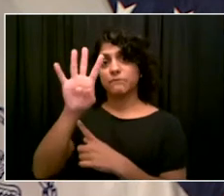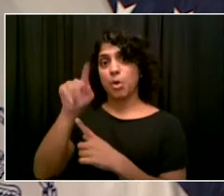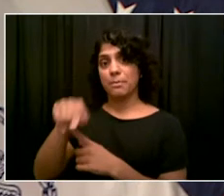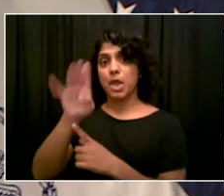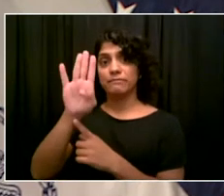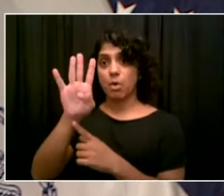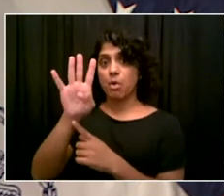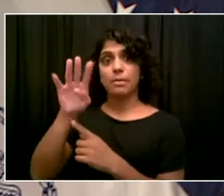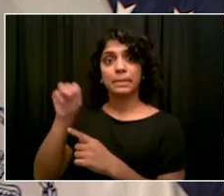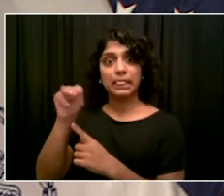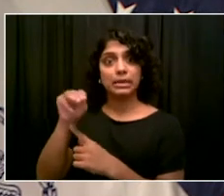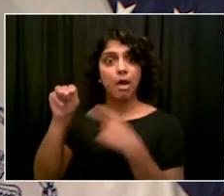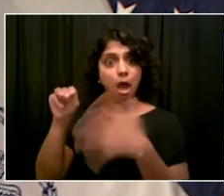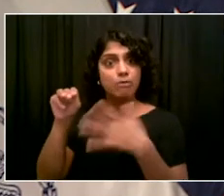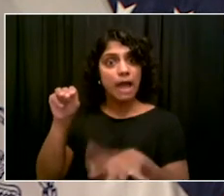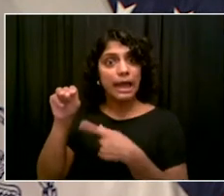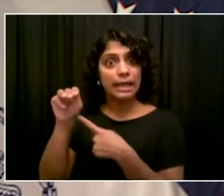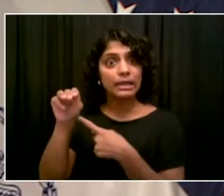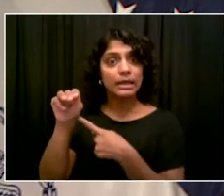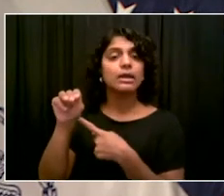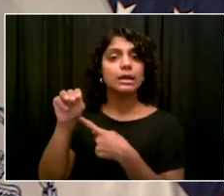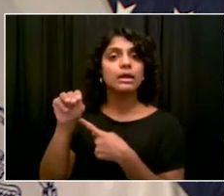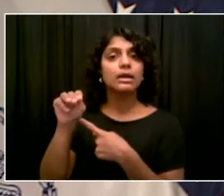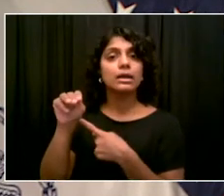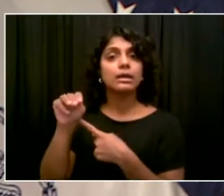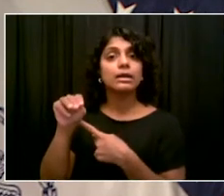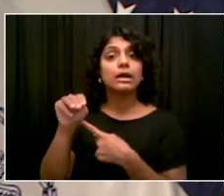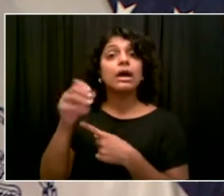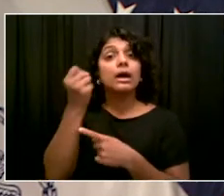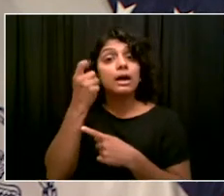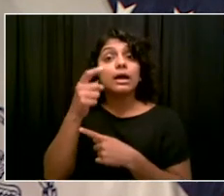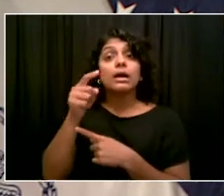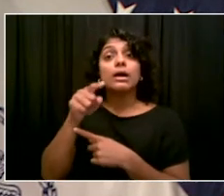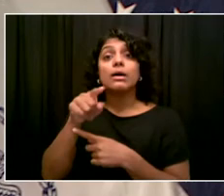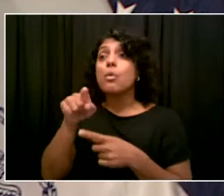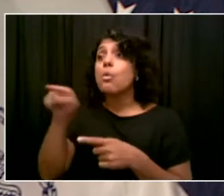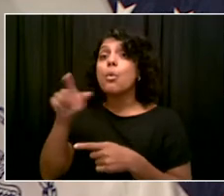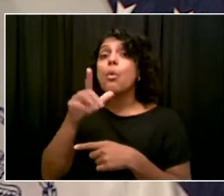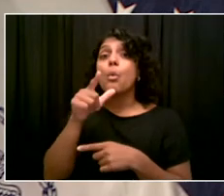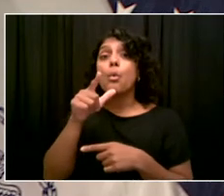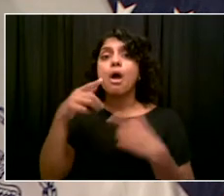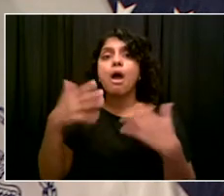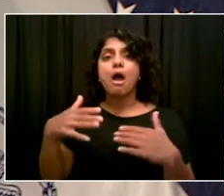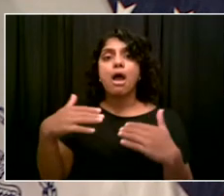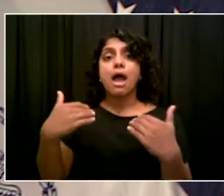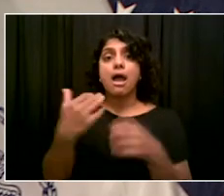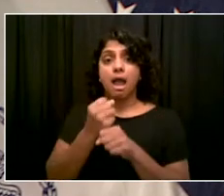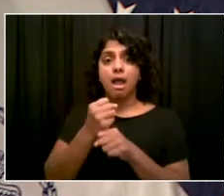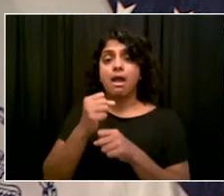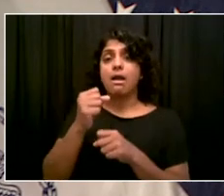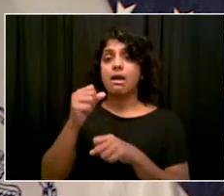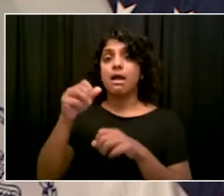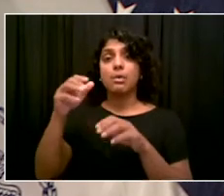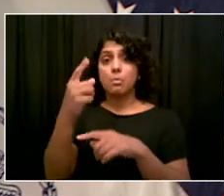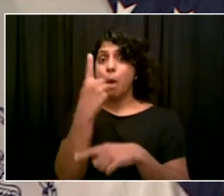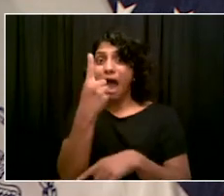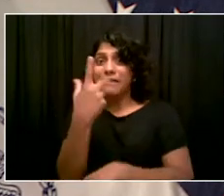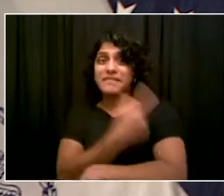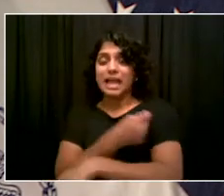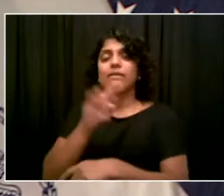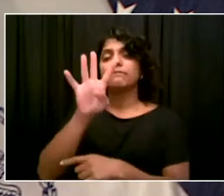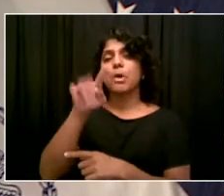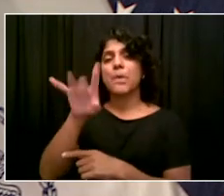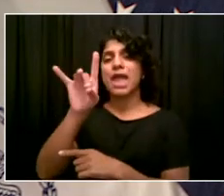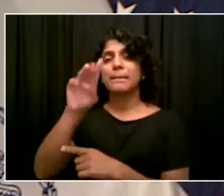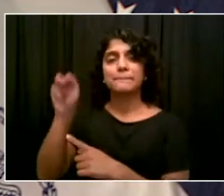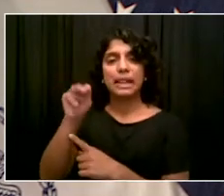So we're continuing to make progress. Every day we see new people coming in because they are being reached